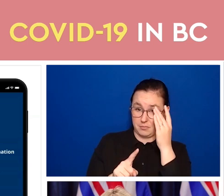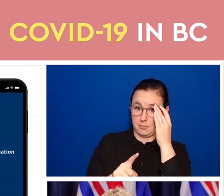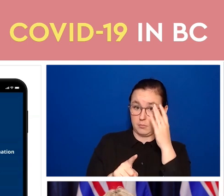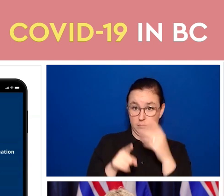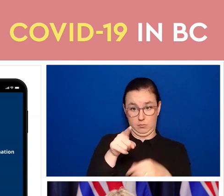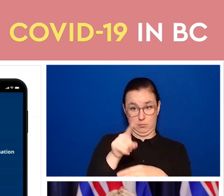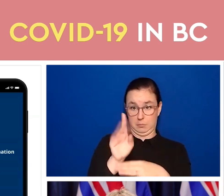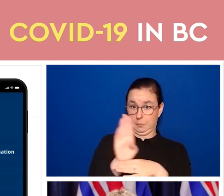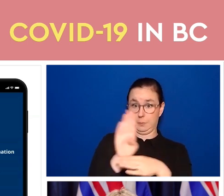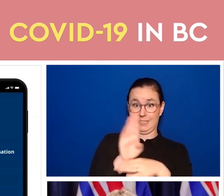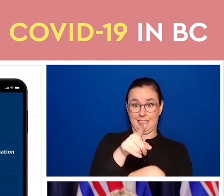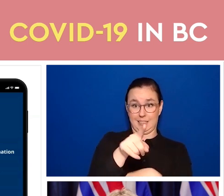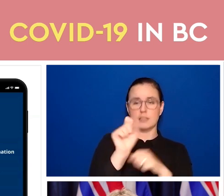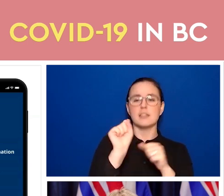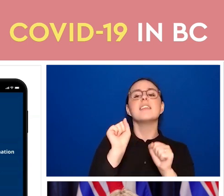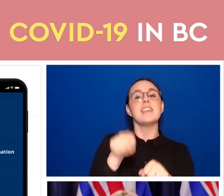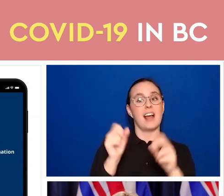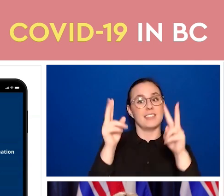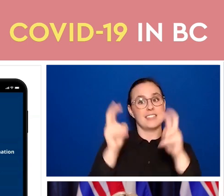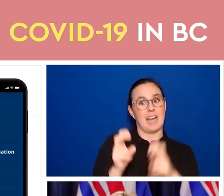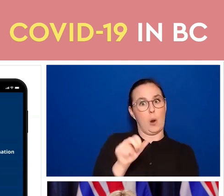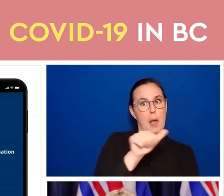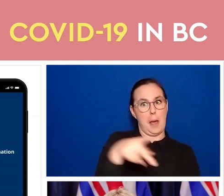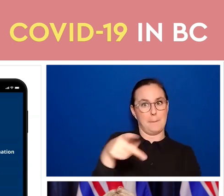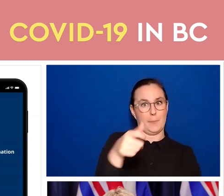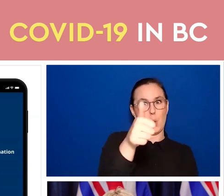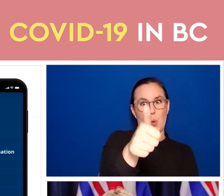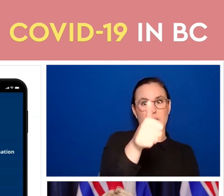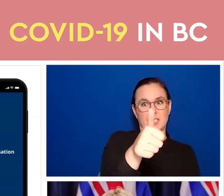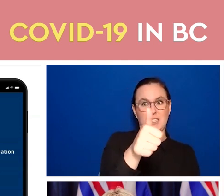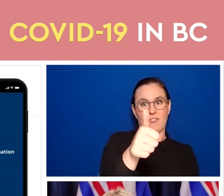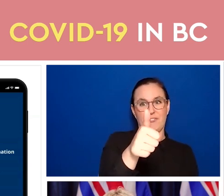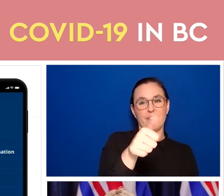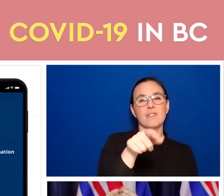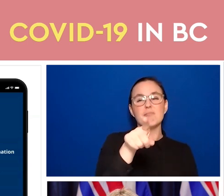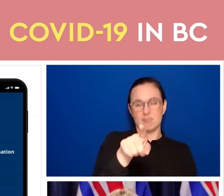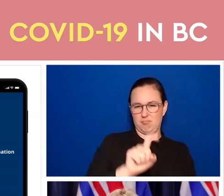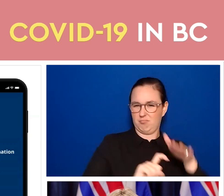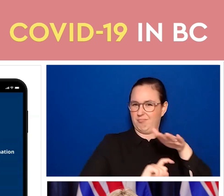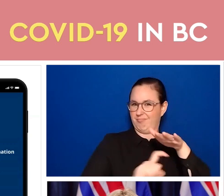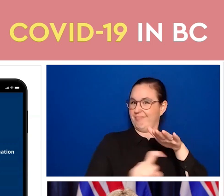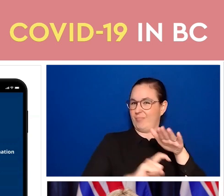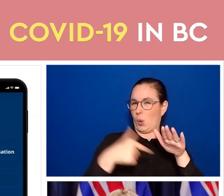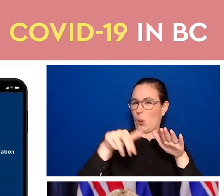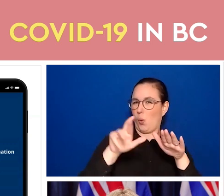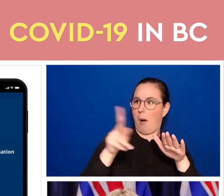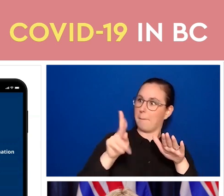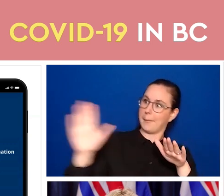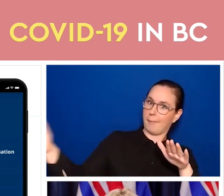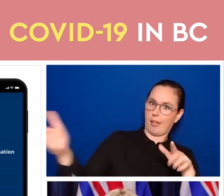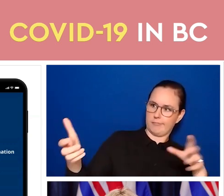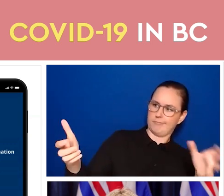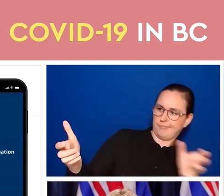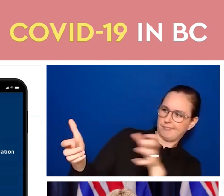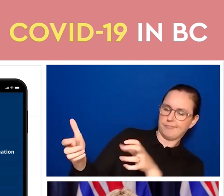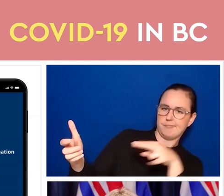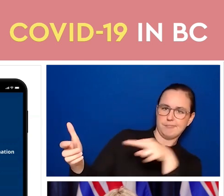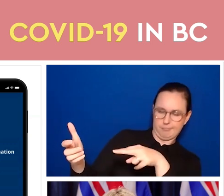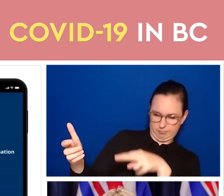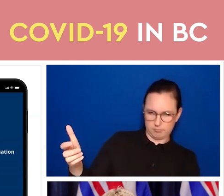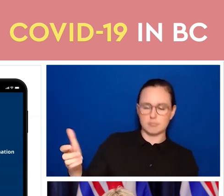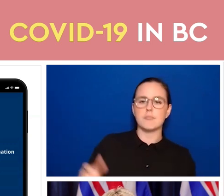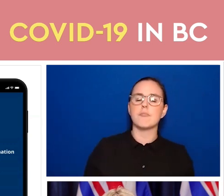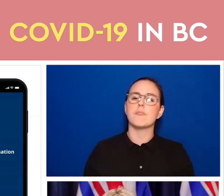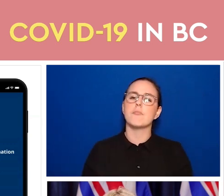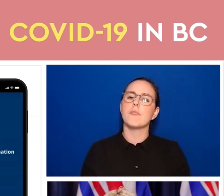you to scan the QR code. And really importantly, this BC verification app, and I'll